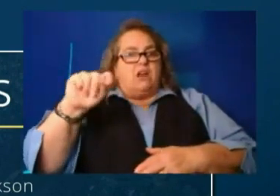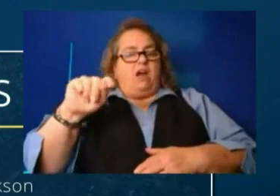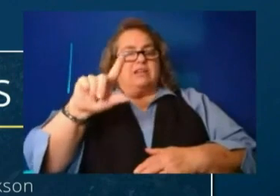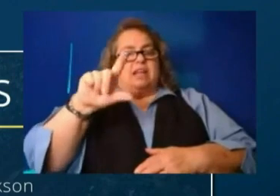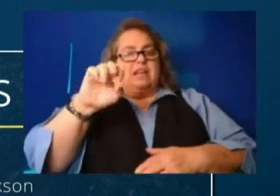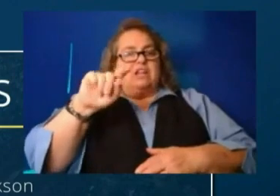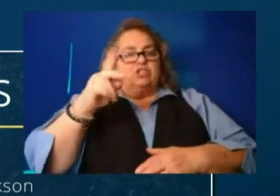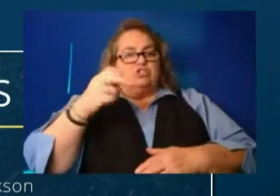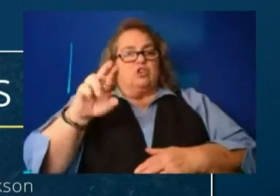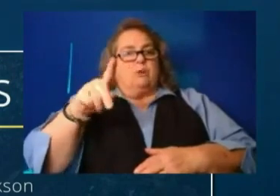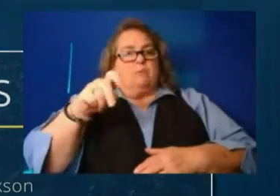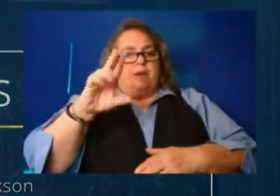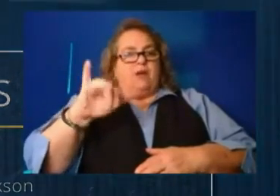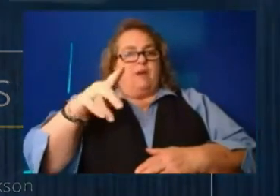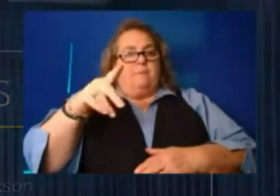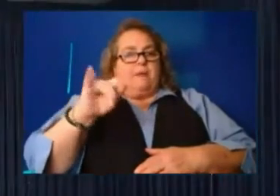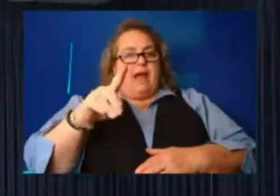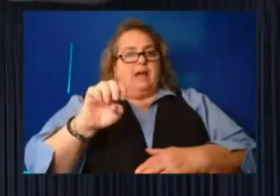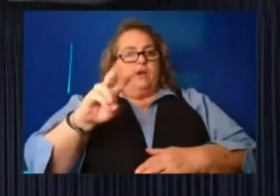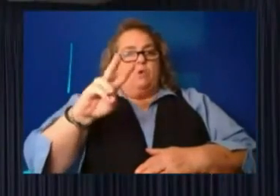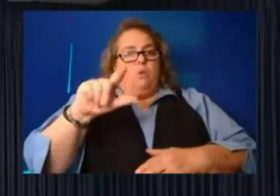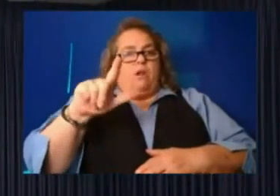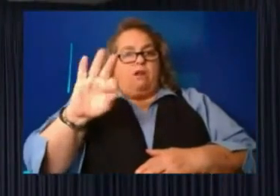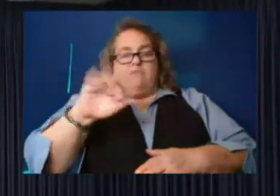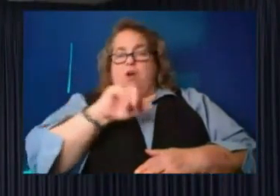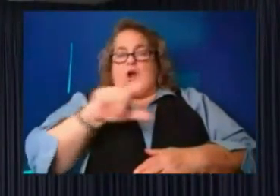are open right now.